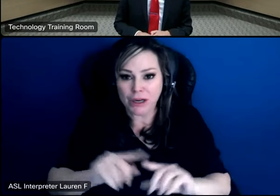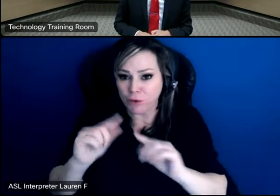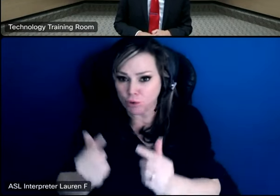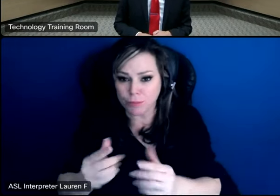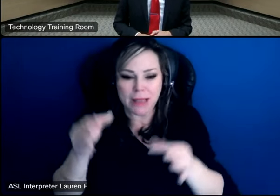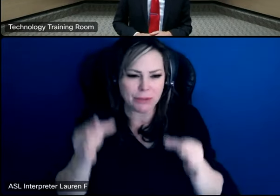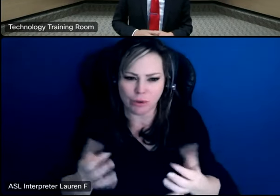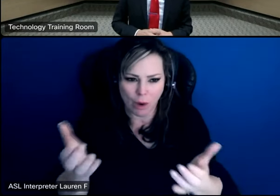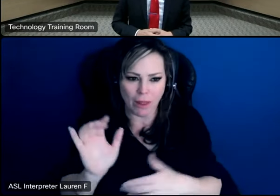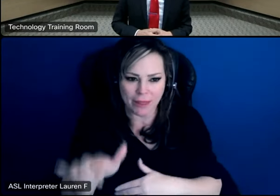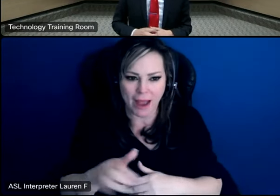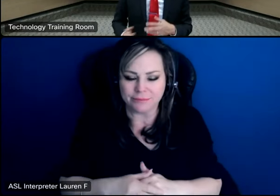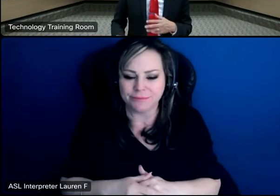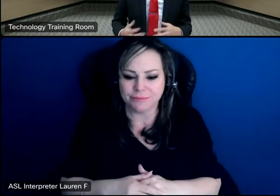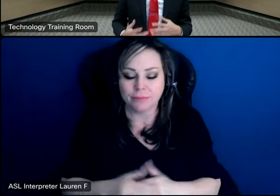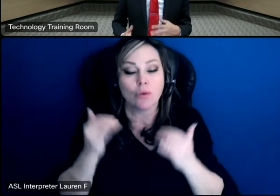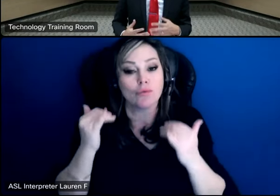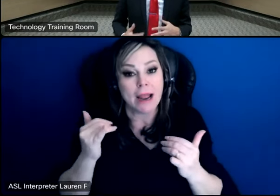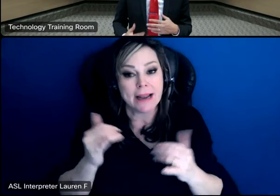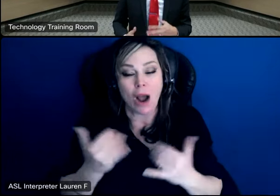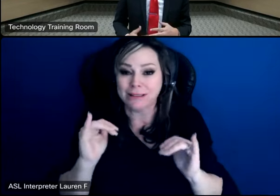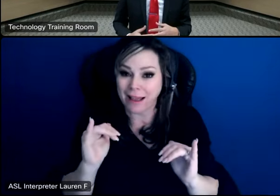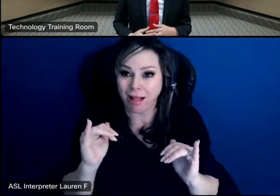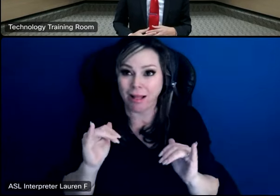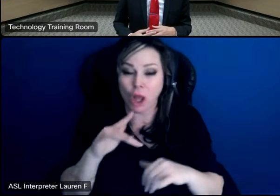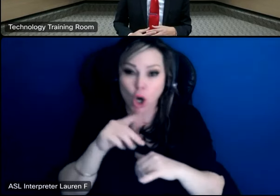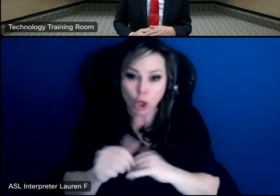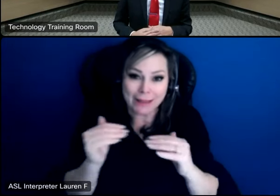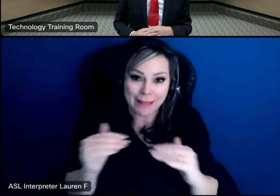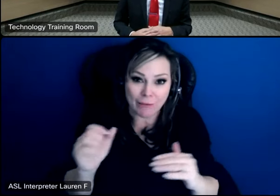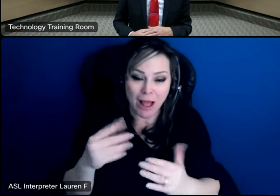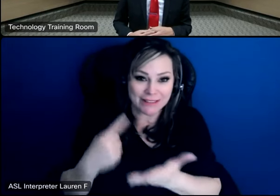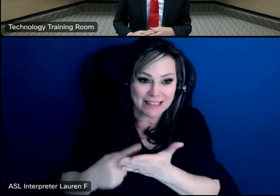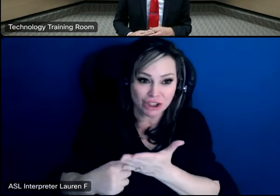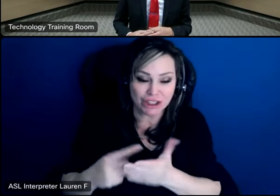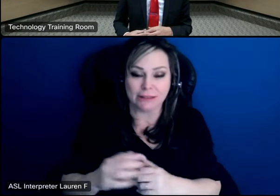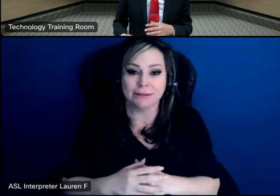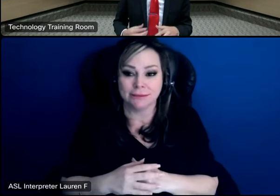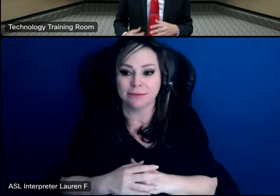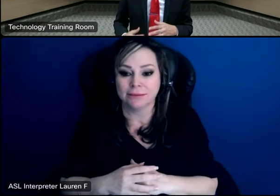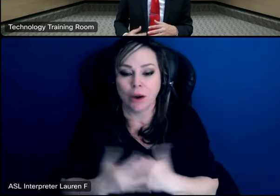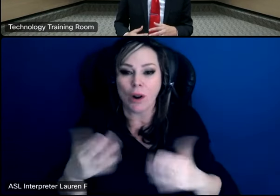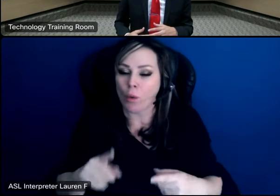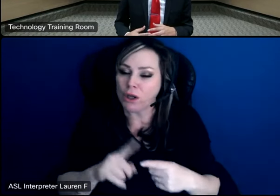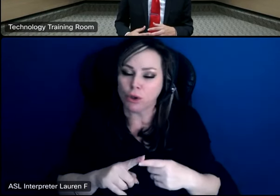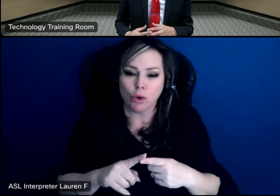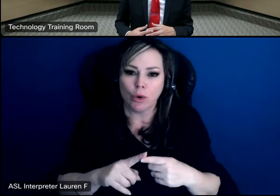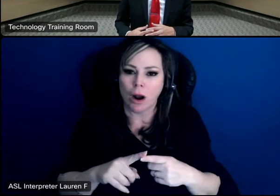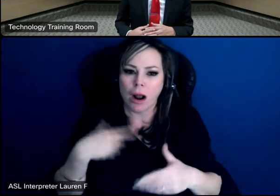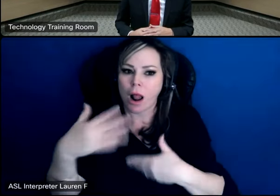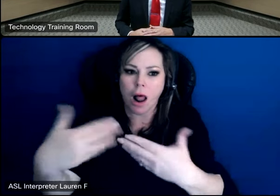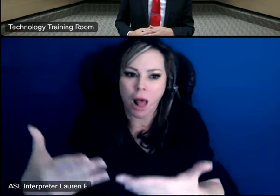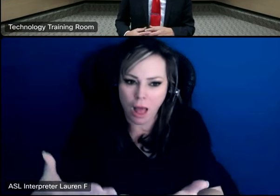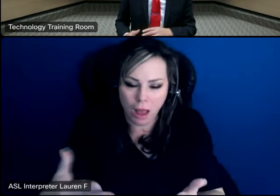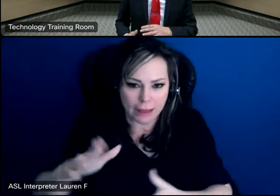i want to do that right now though we're still in the early stages of discussing and so we don't want to get too far out